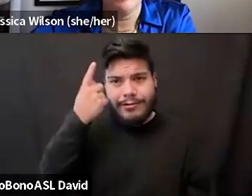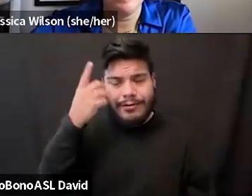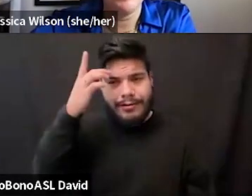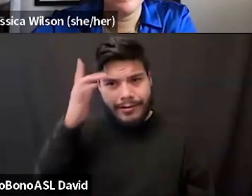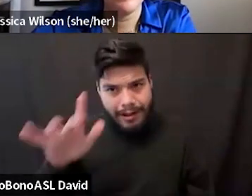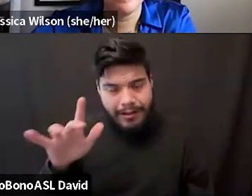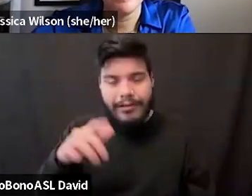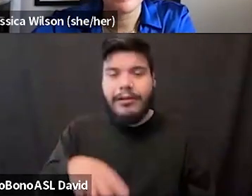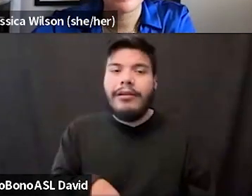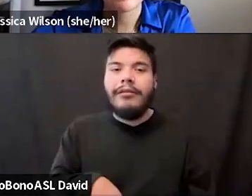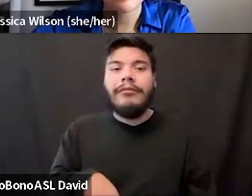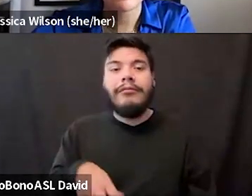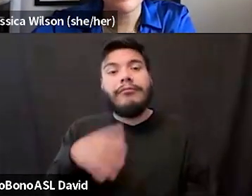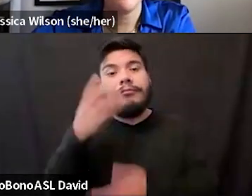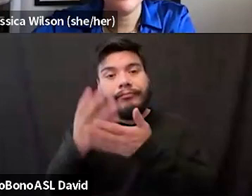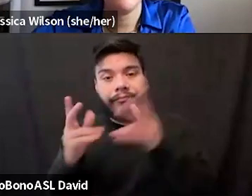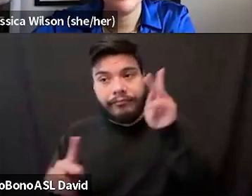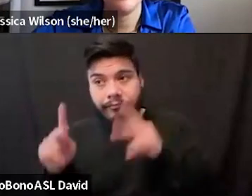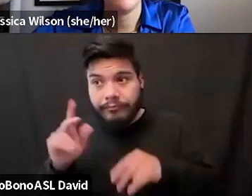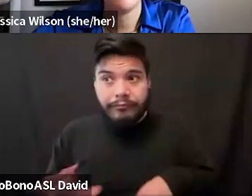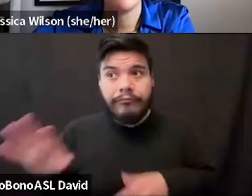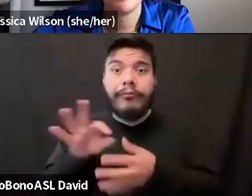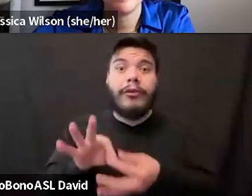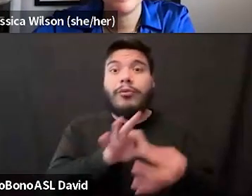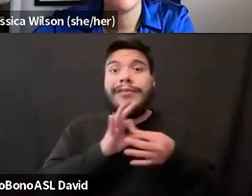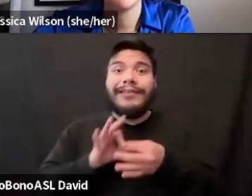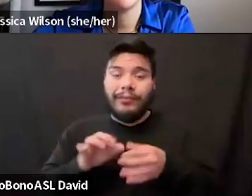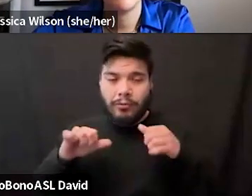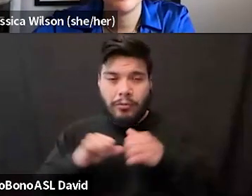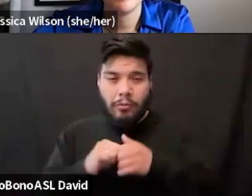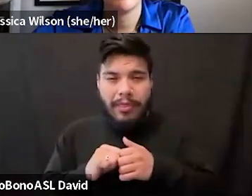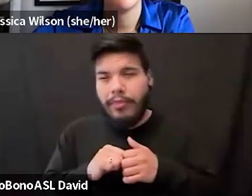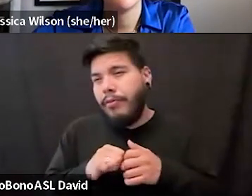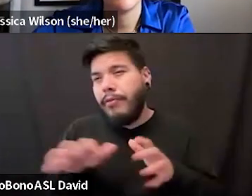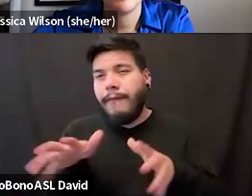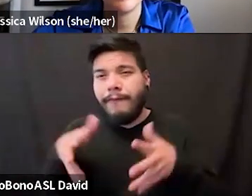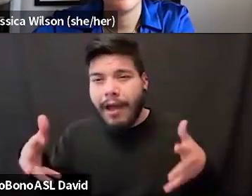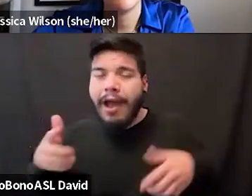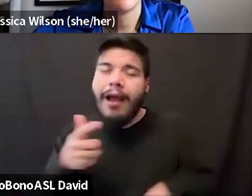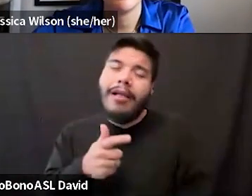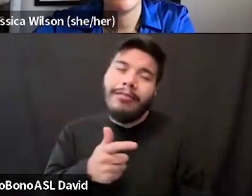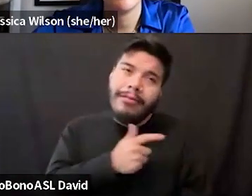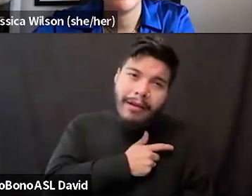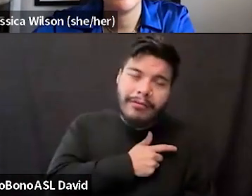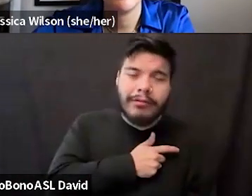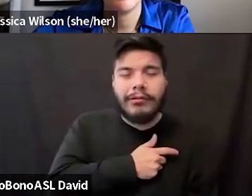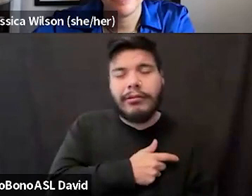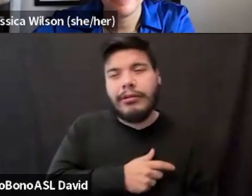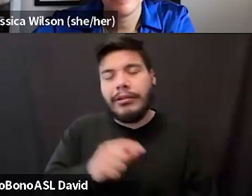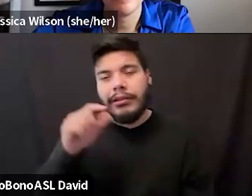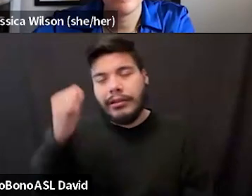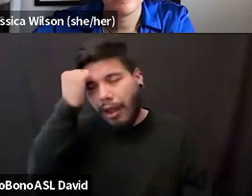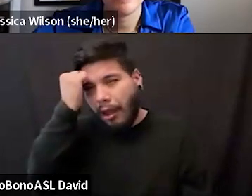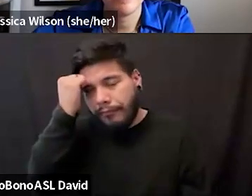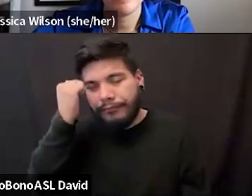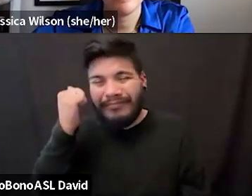know, you know, people's association with like, Oh, fat, lazy, know, dumb, like all of these